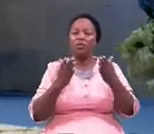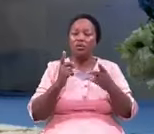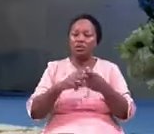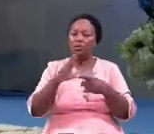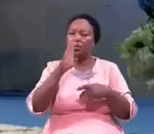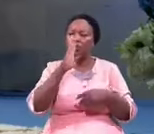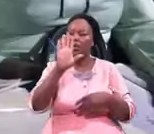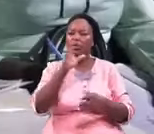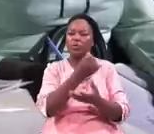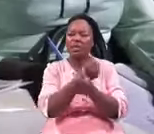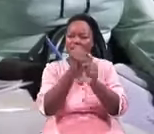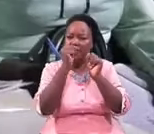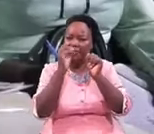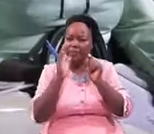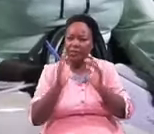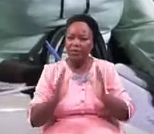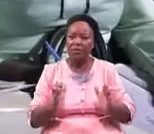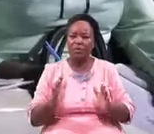your savior